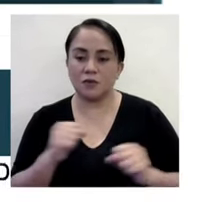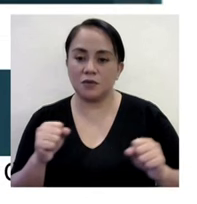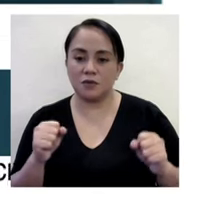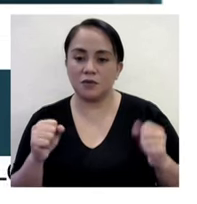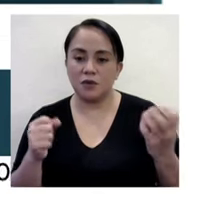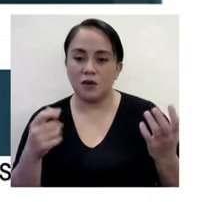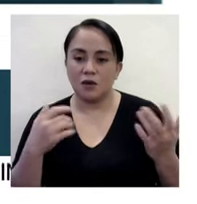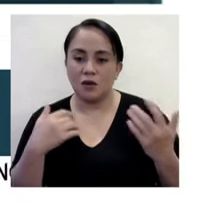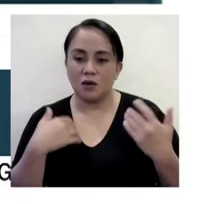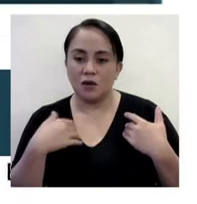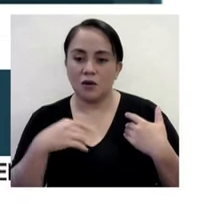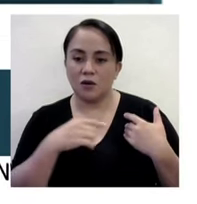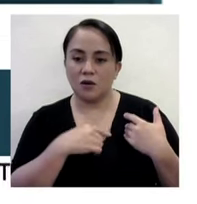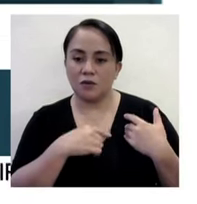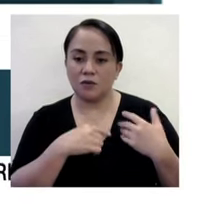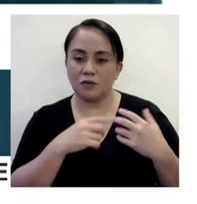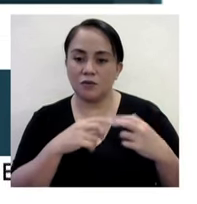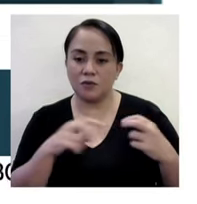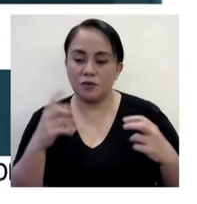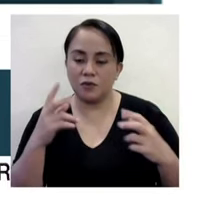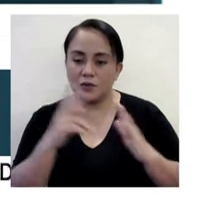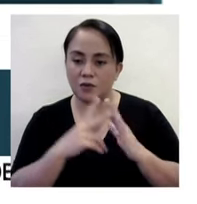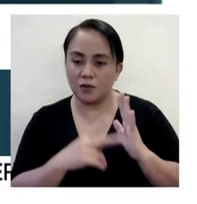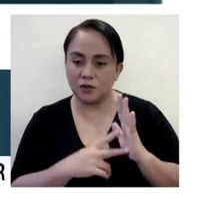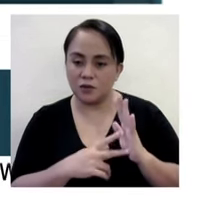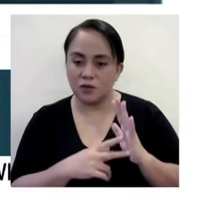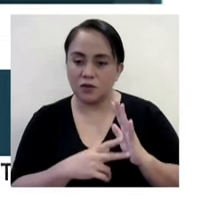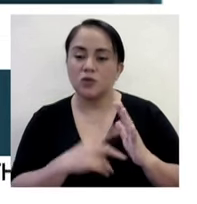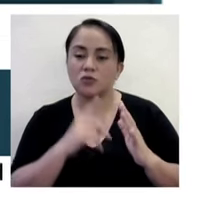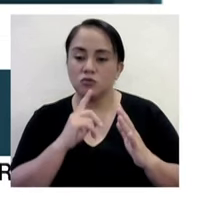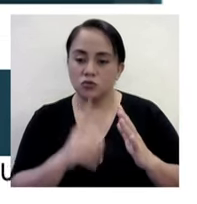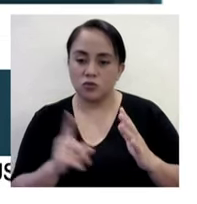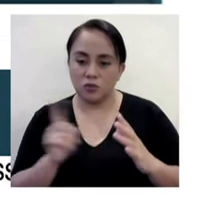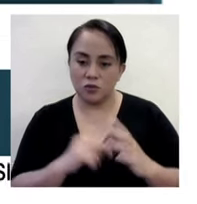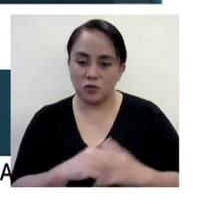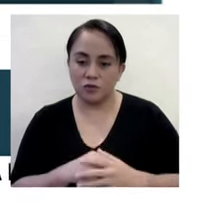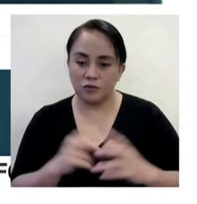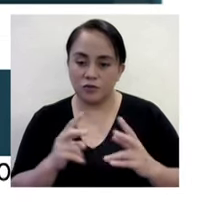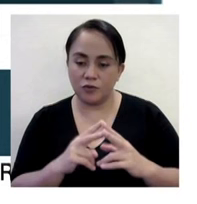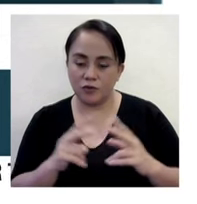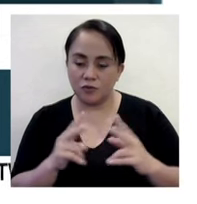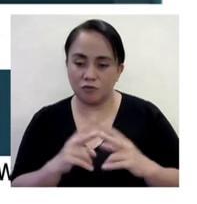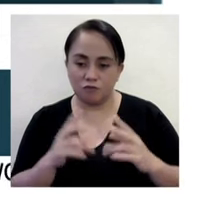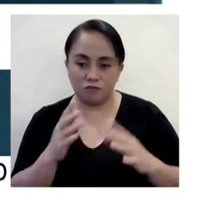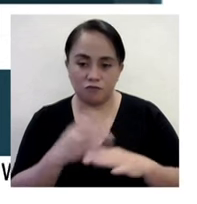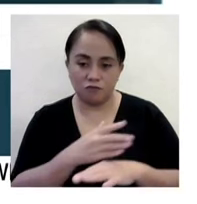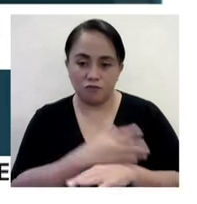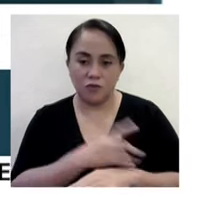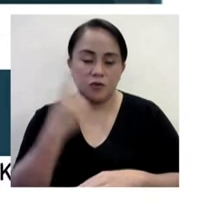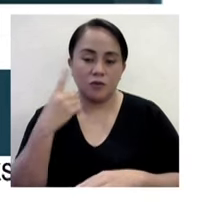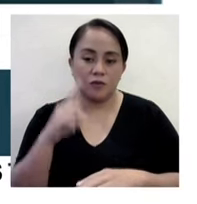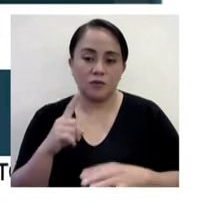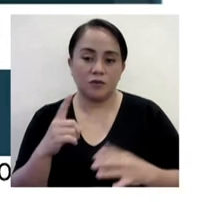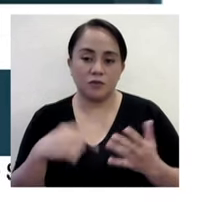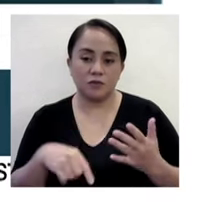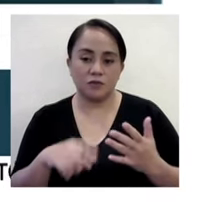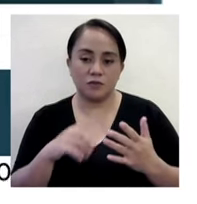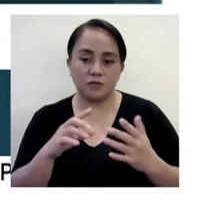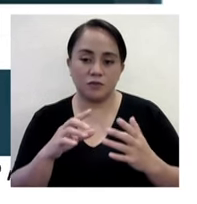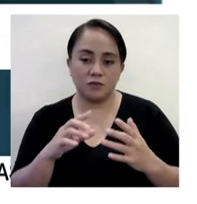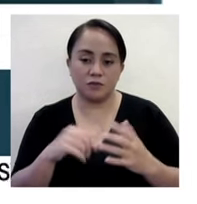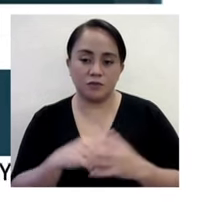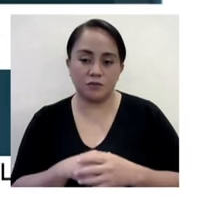and our balanced foreign policy are actually bearing fruit for the benefit of Farquhar Babayans.